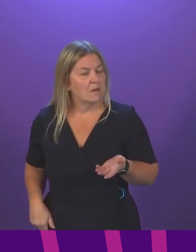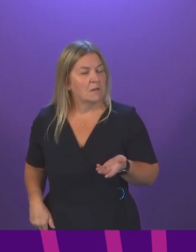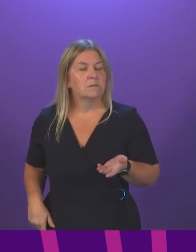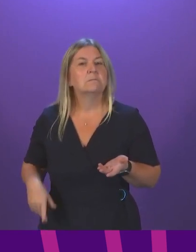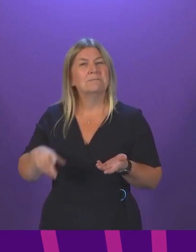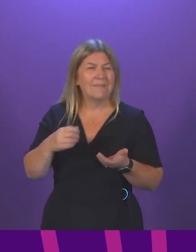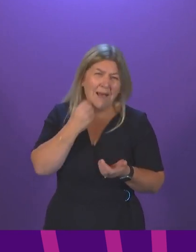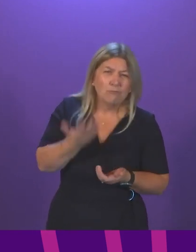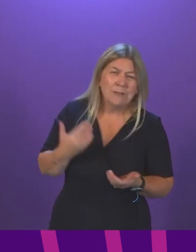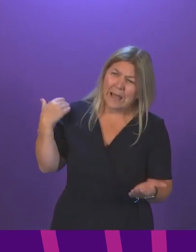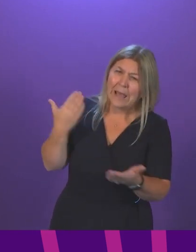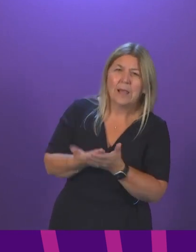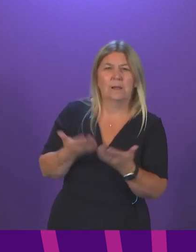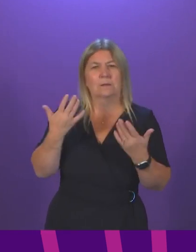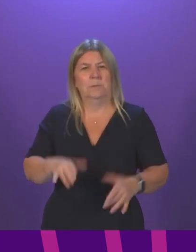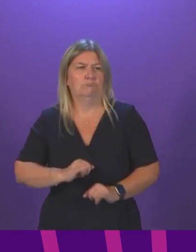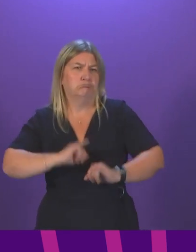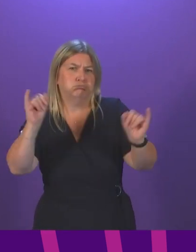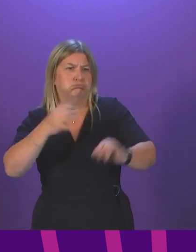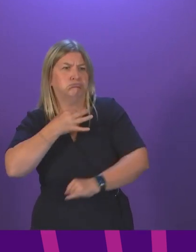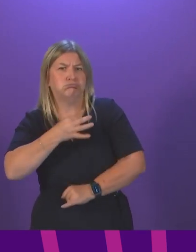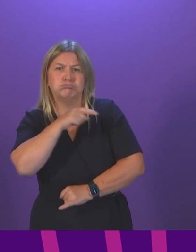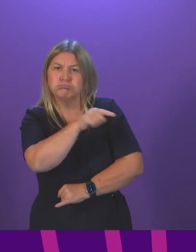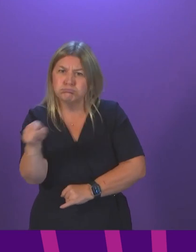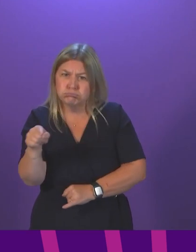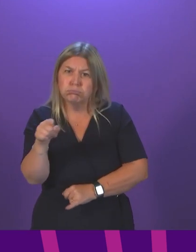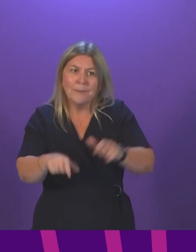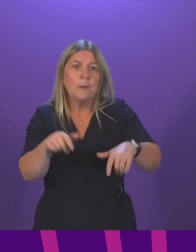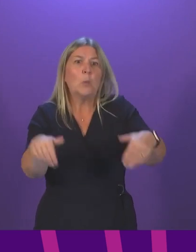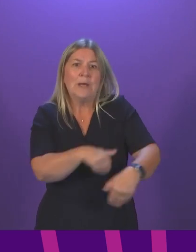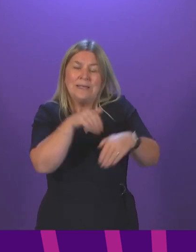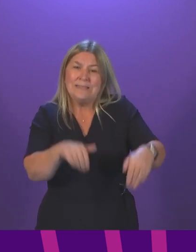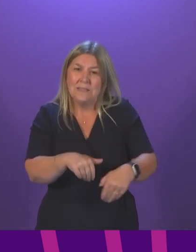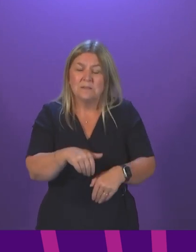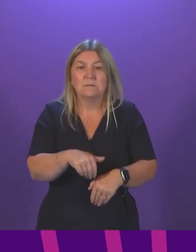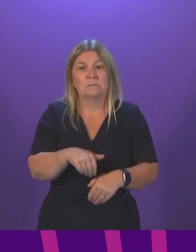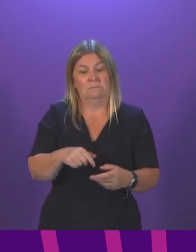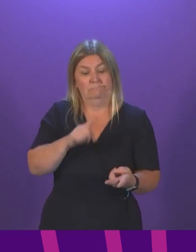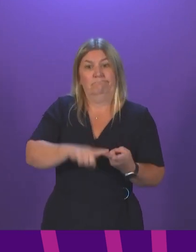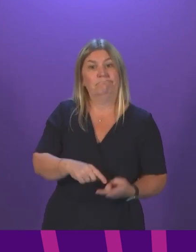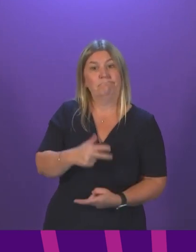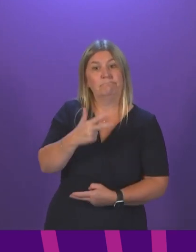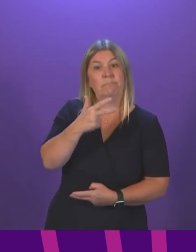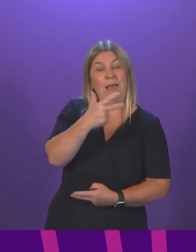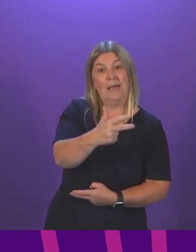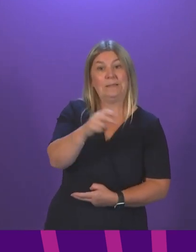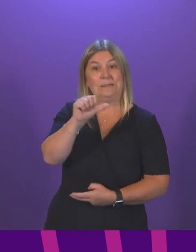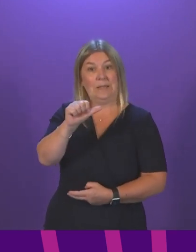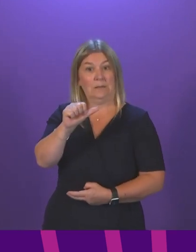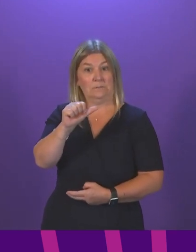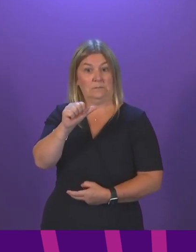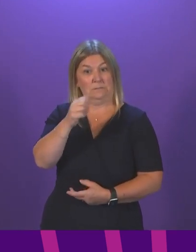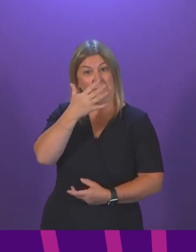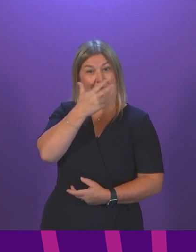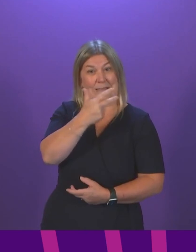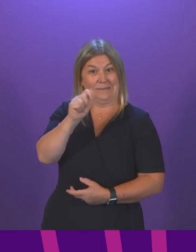we have heard of tragic, life-threatening waits for ambulances, like an 86-year-old woman who lay in agony on a hard